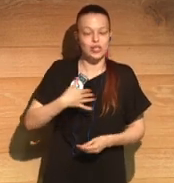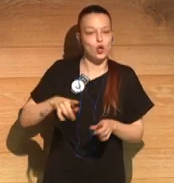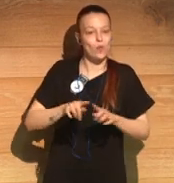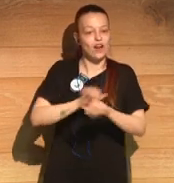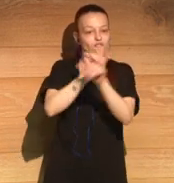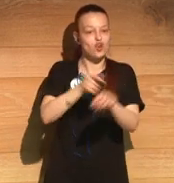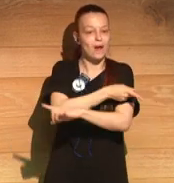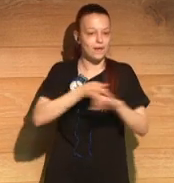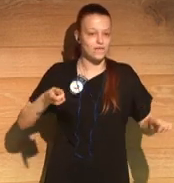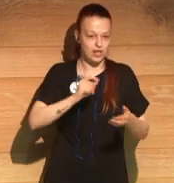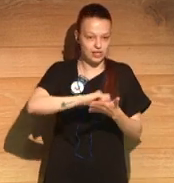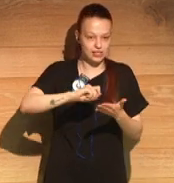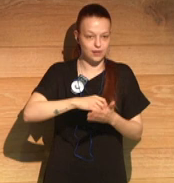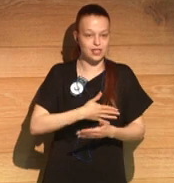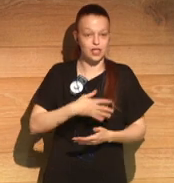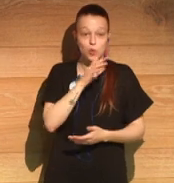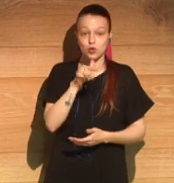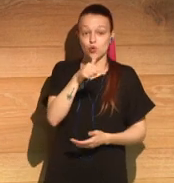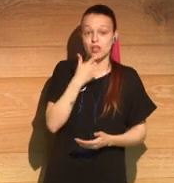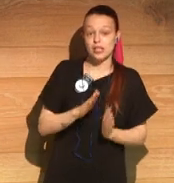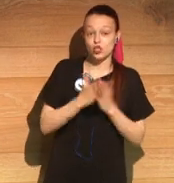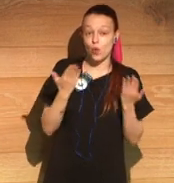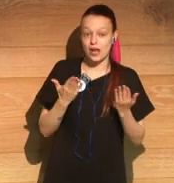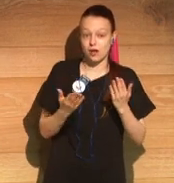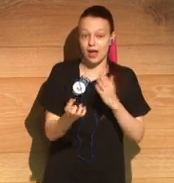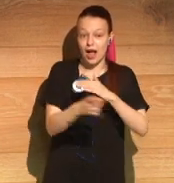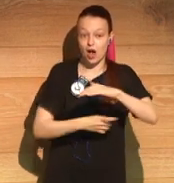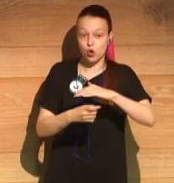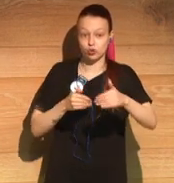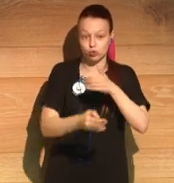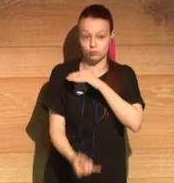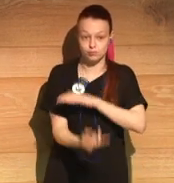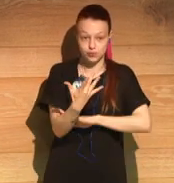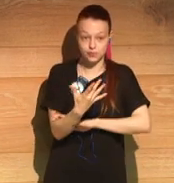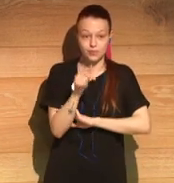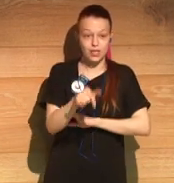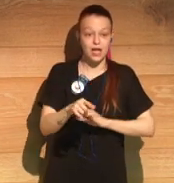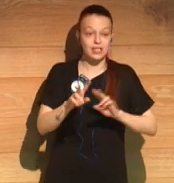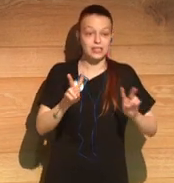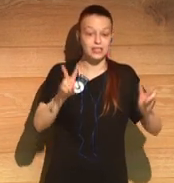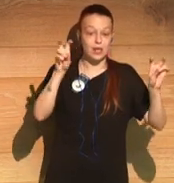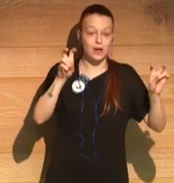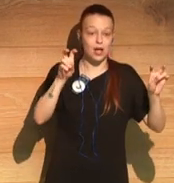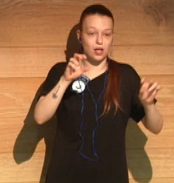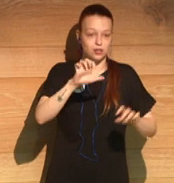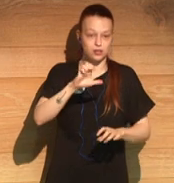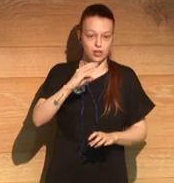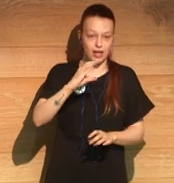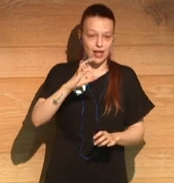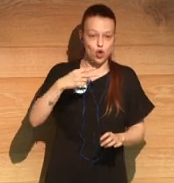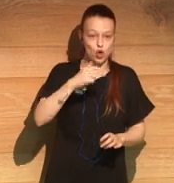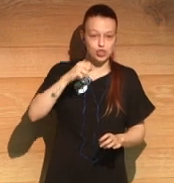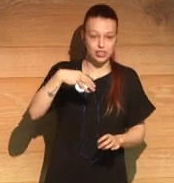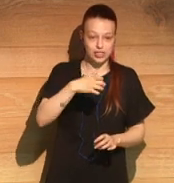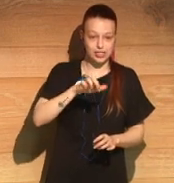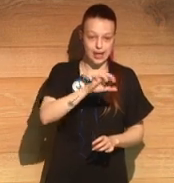out in the UK in August about social media, which is called The Echo Chamber. And that takes a similar path because